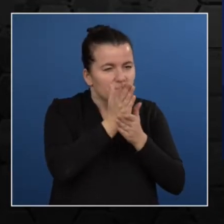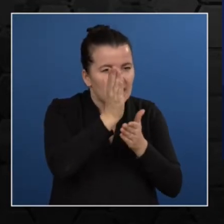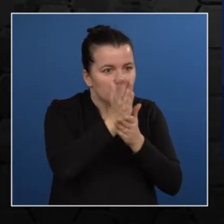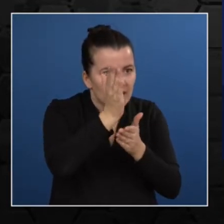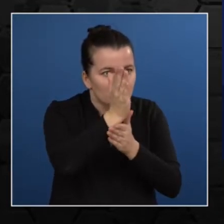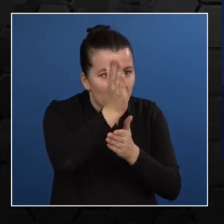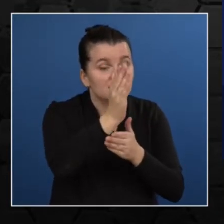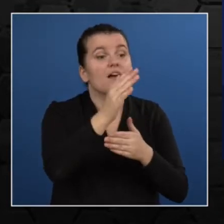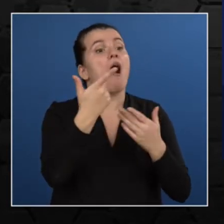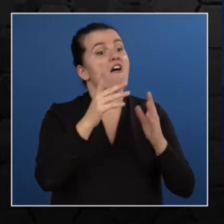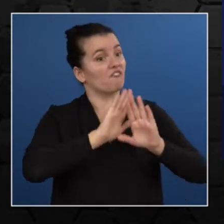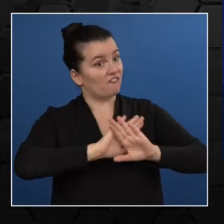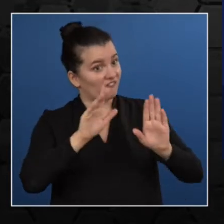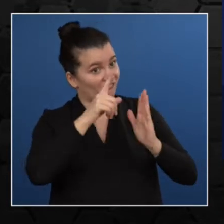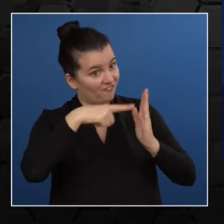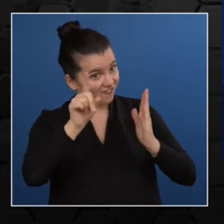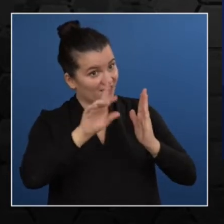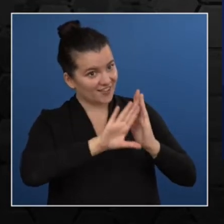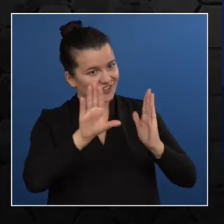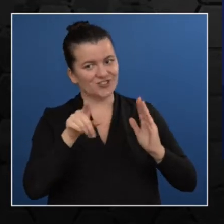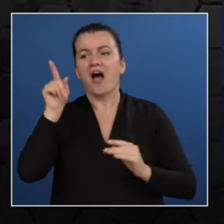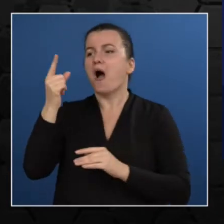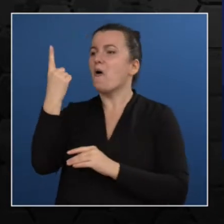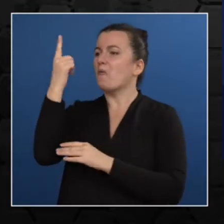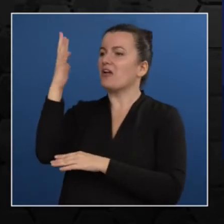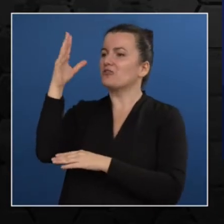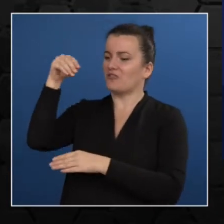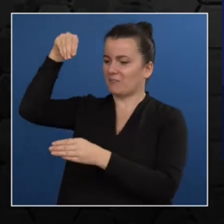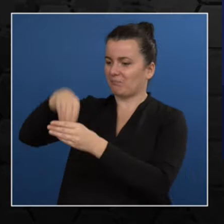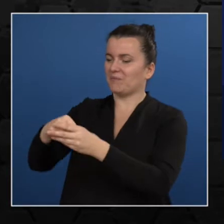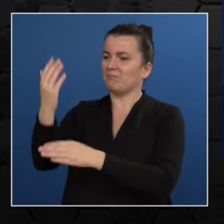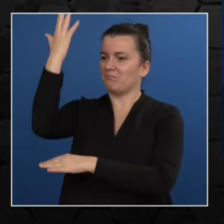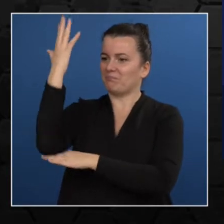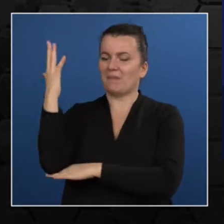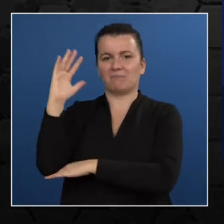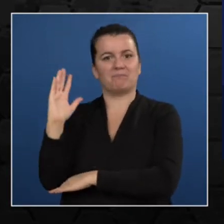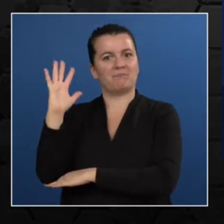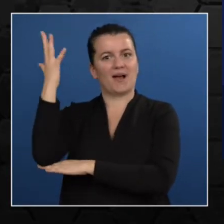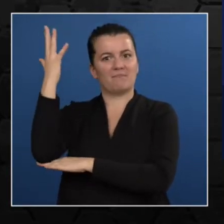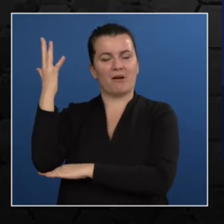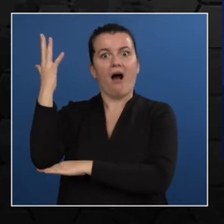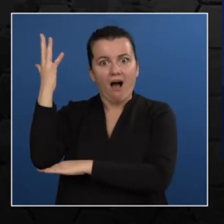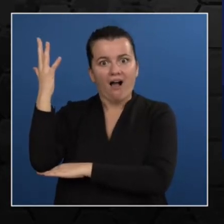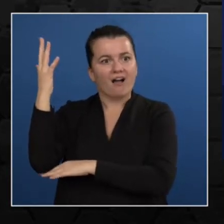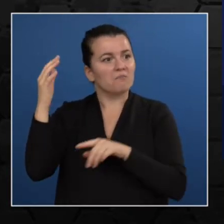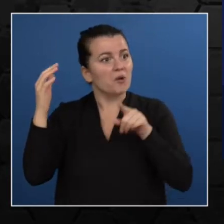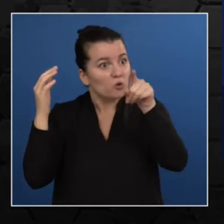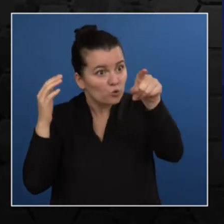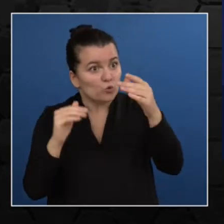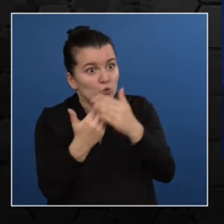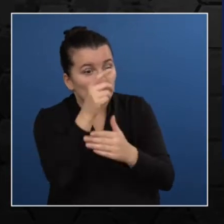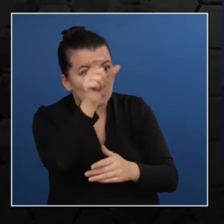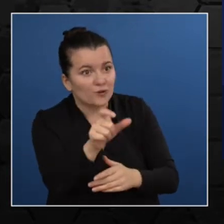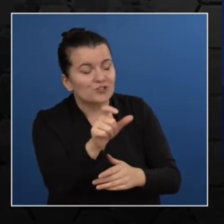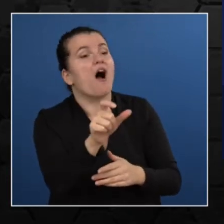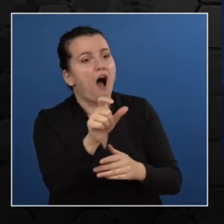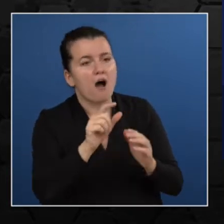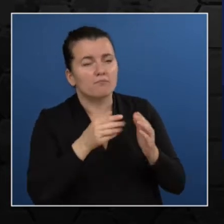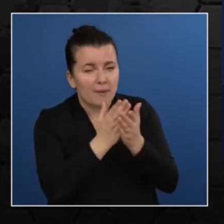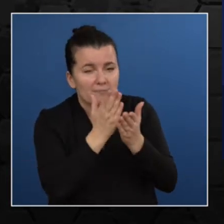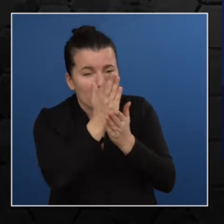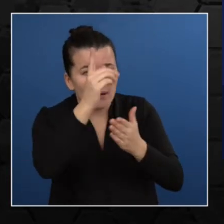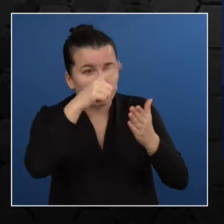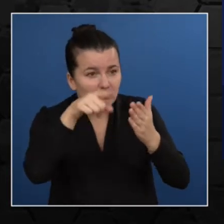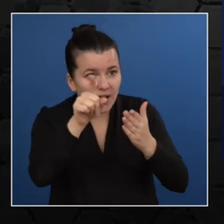reminds me that we are streaming this event on different platforms. One is definitely on